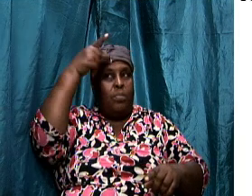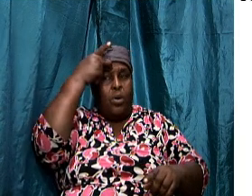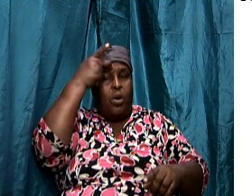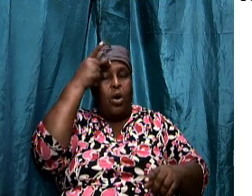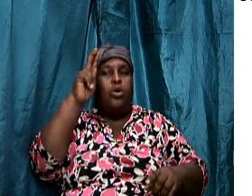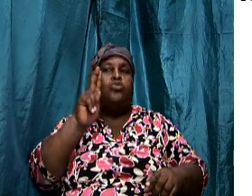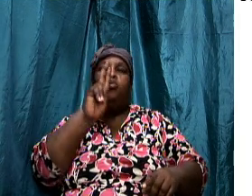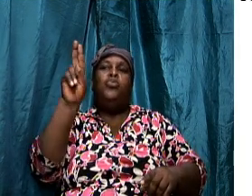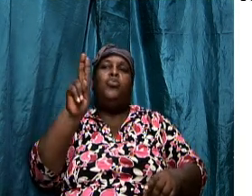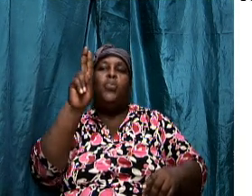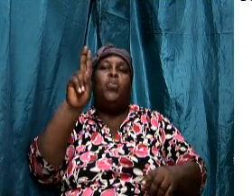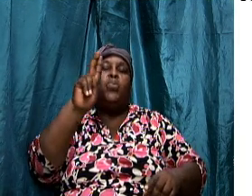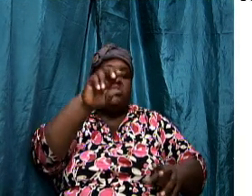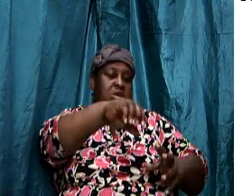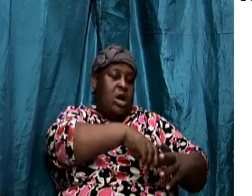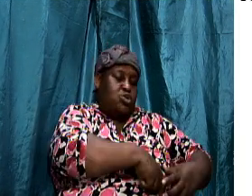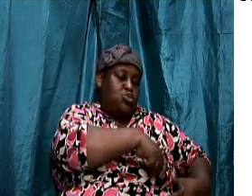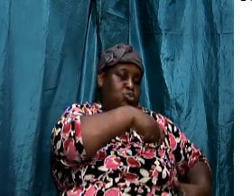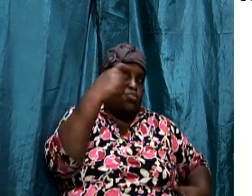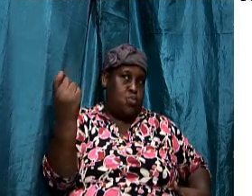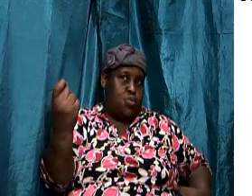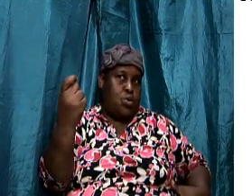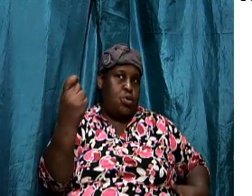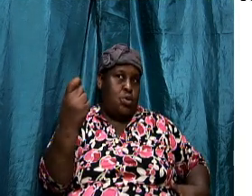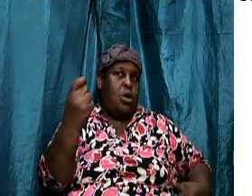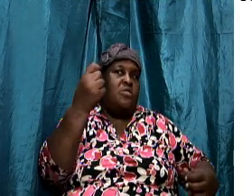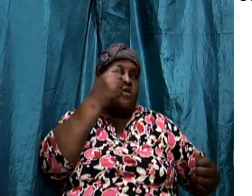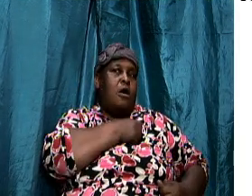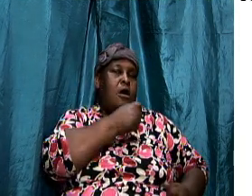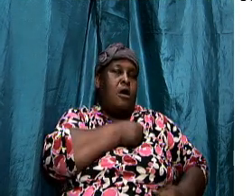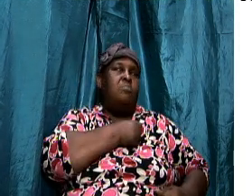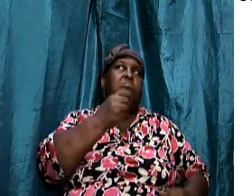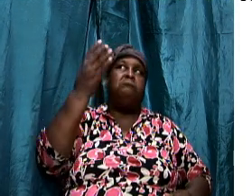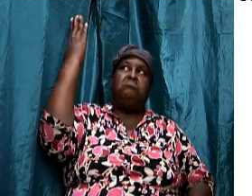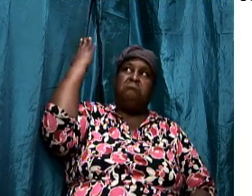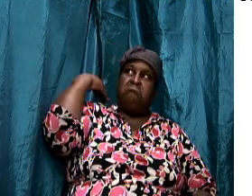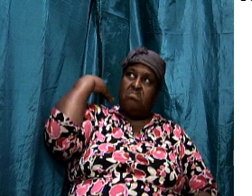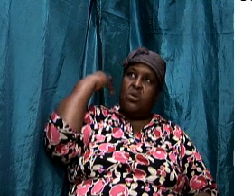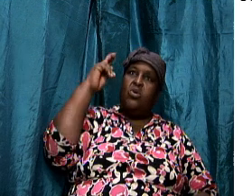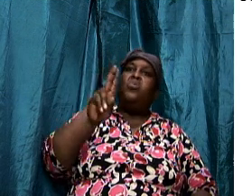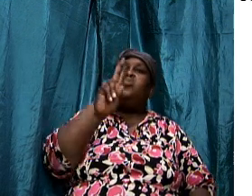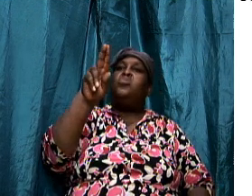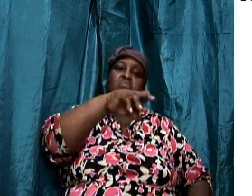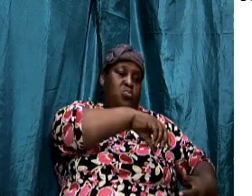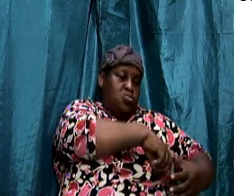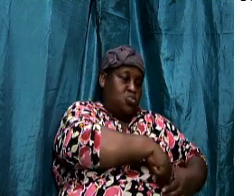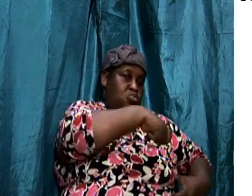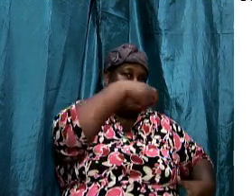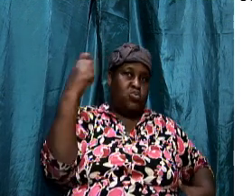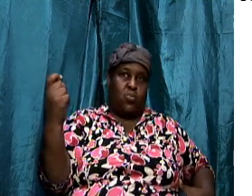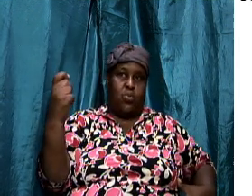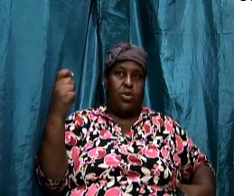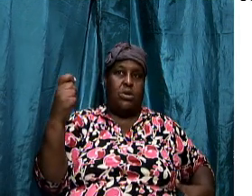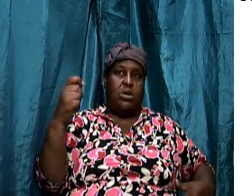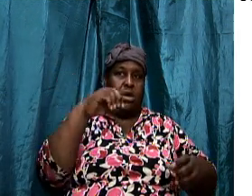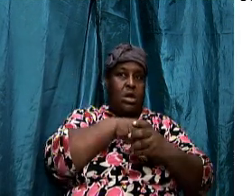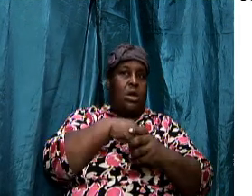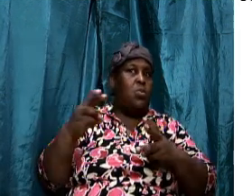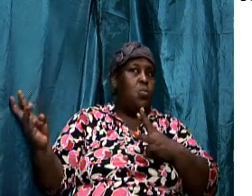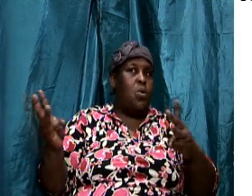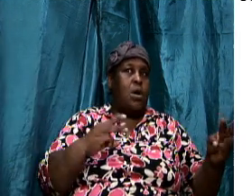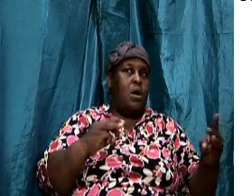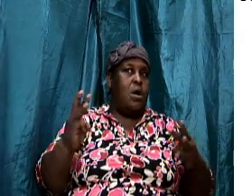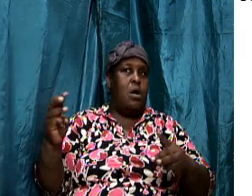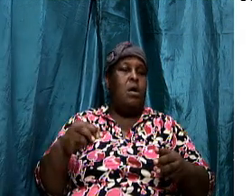sword because the armies back there used swords in their warfare. But what is very